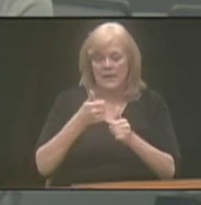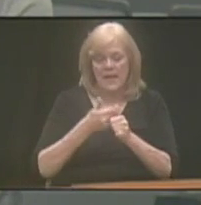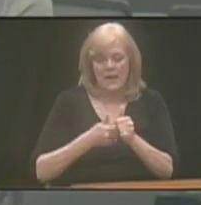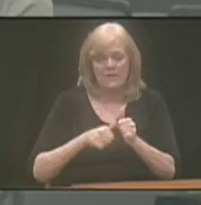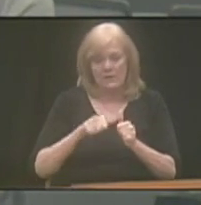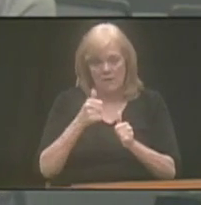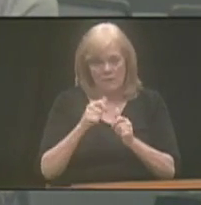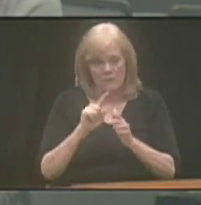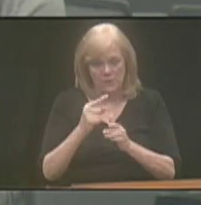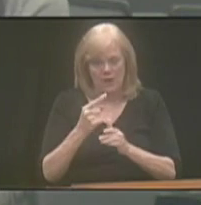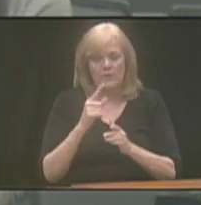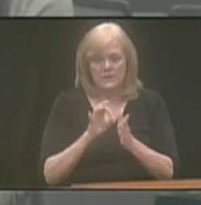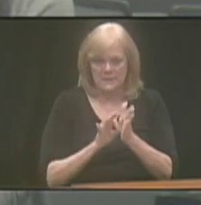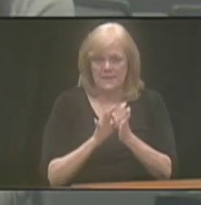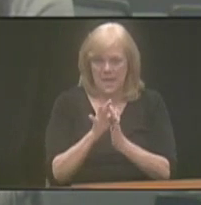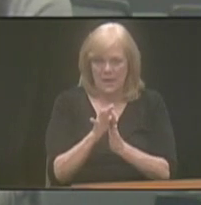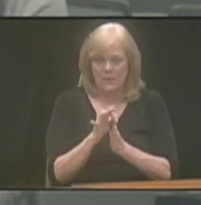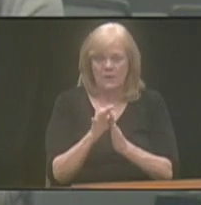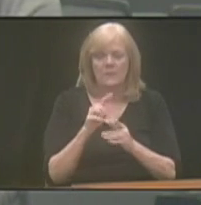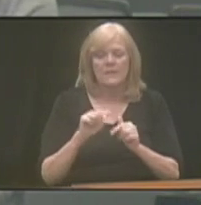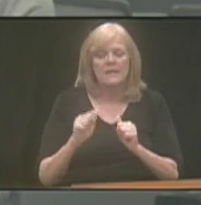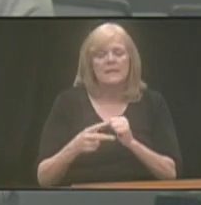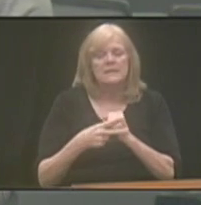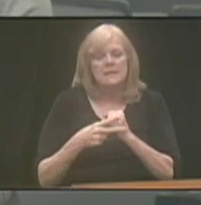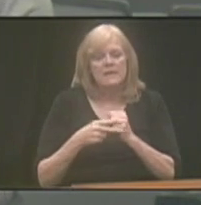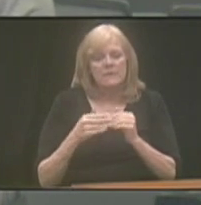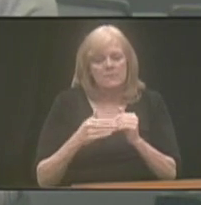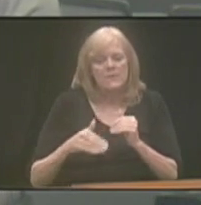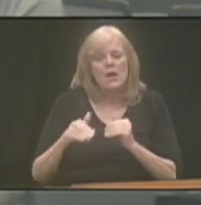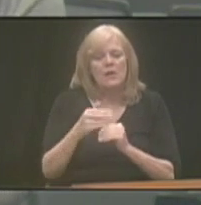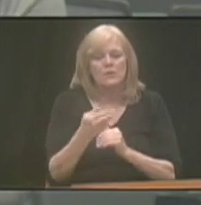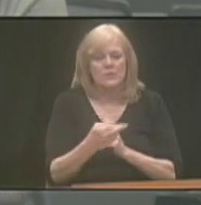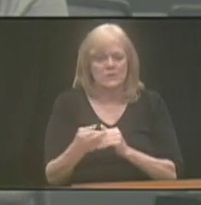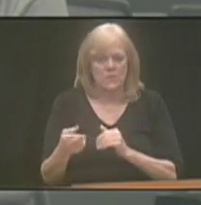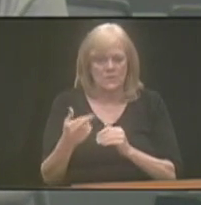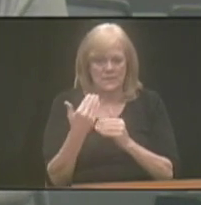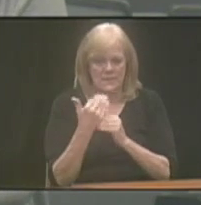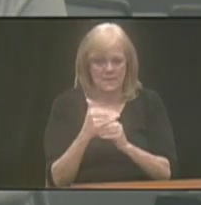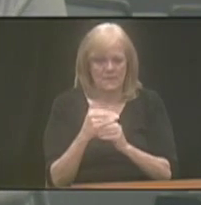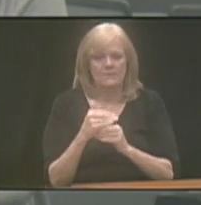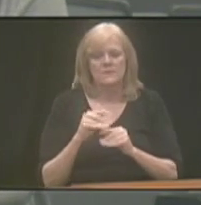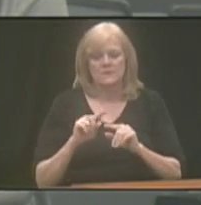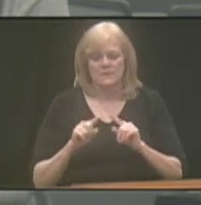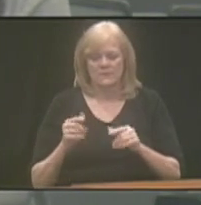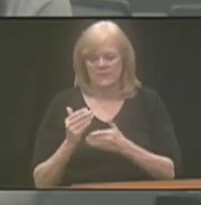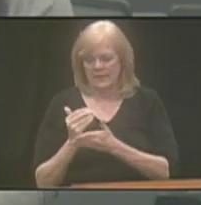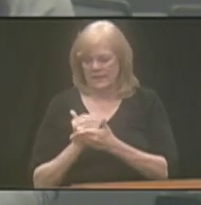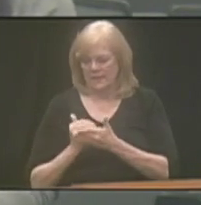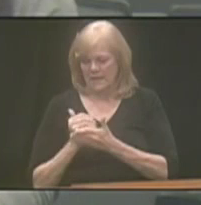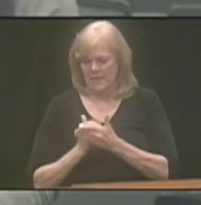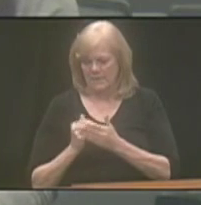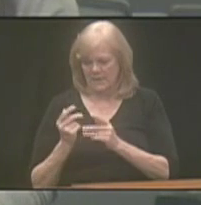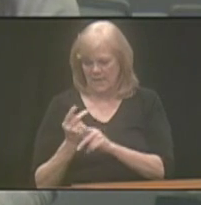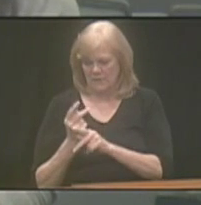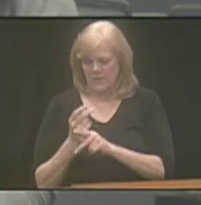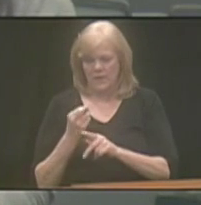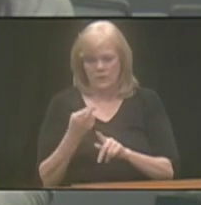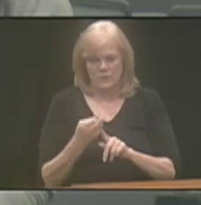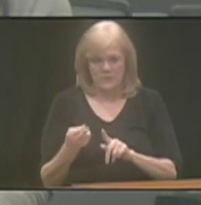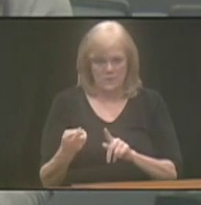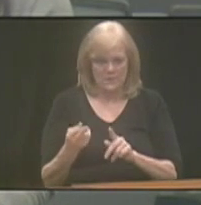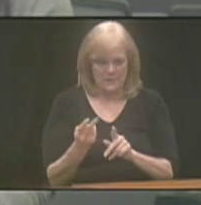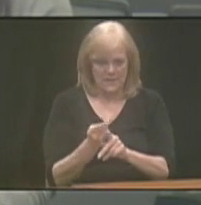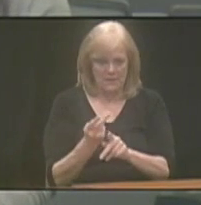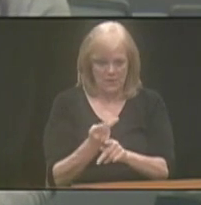dollar counted, but he's allowed to save beyond his resource limit. So, there's a difference between the income calculation and then the resource